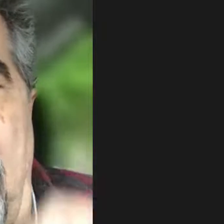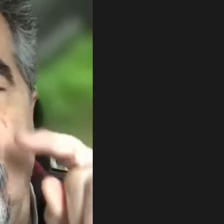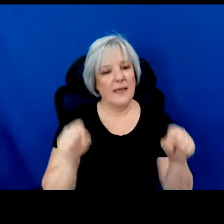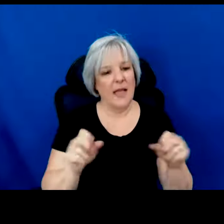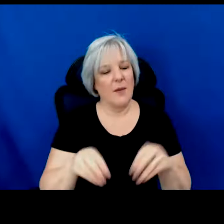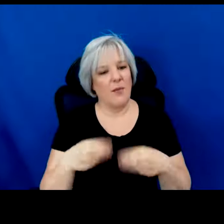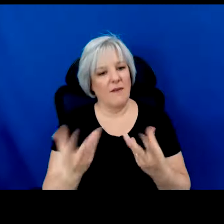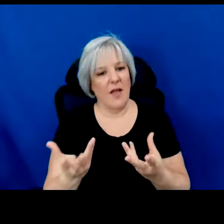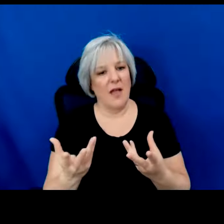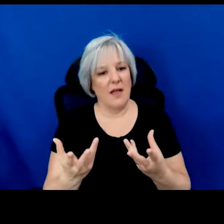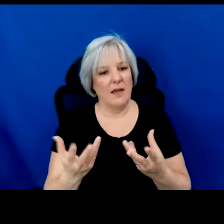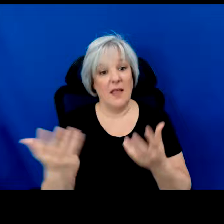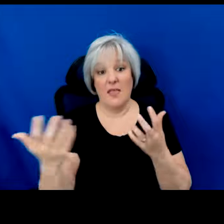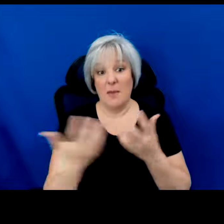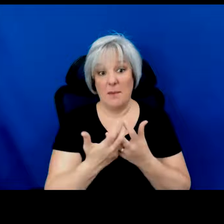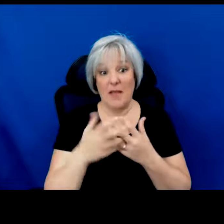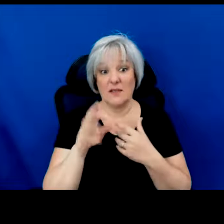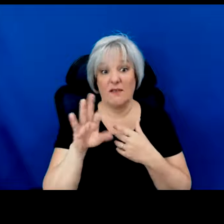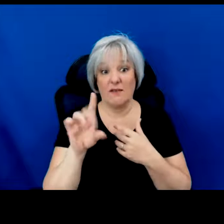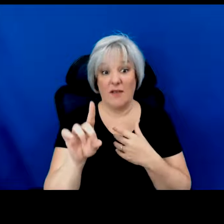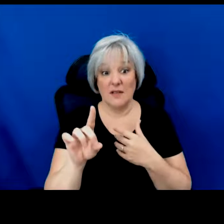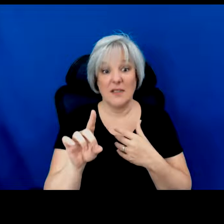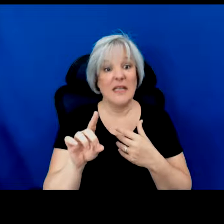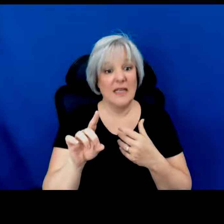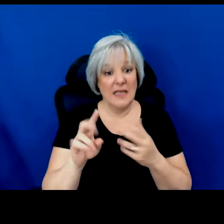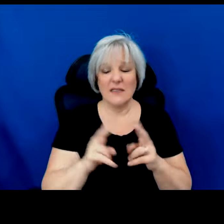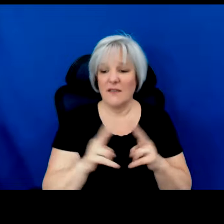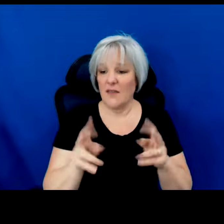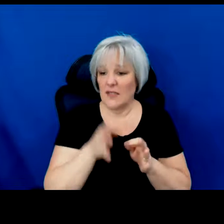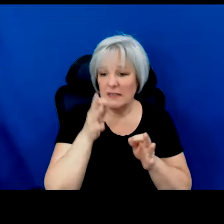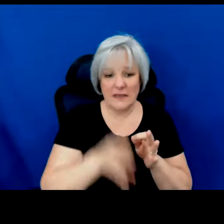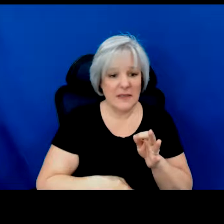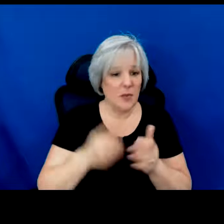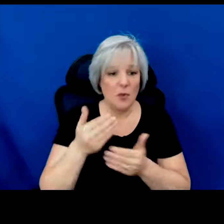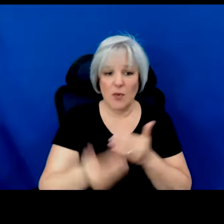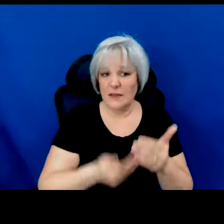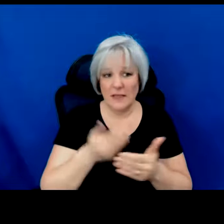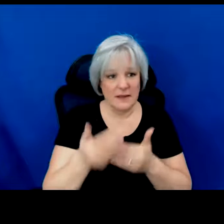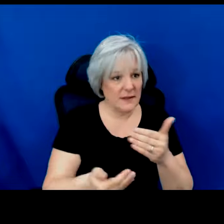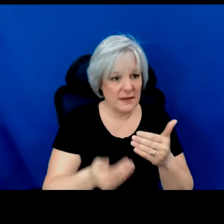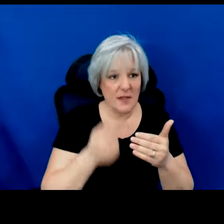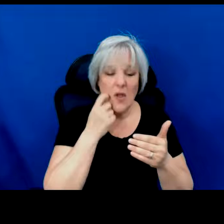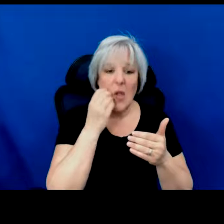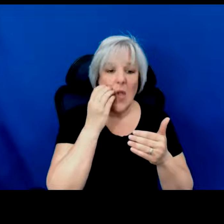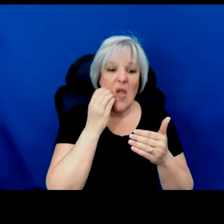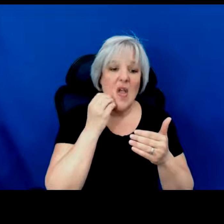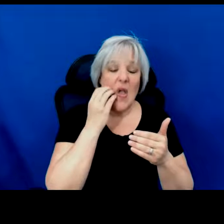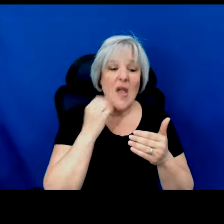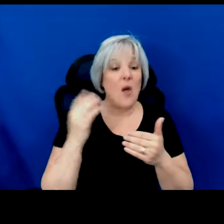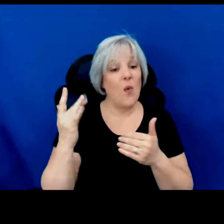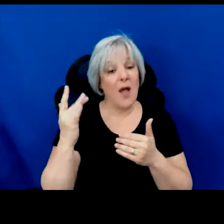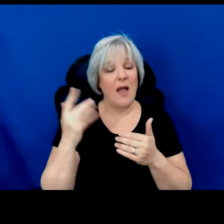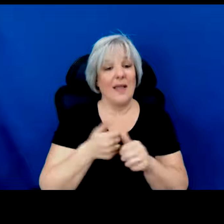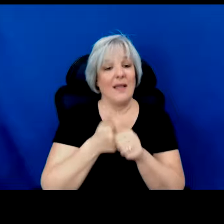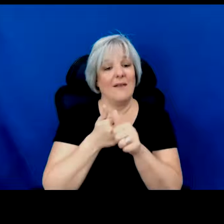provide this matching funding. It's a very simple process because it is based